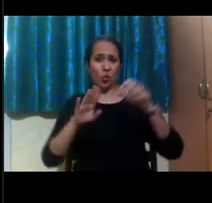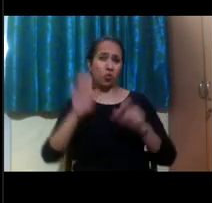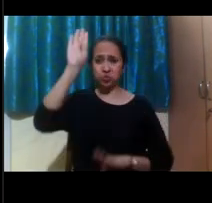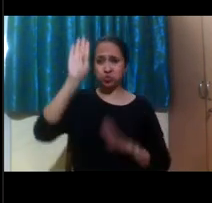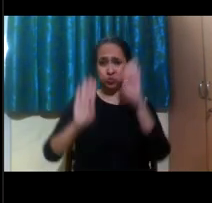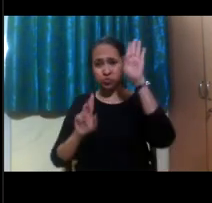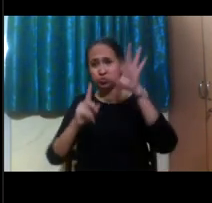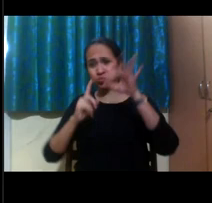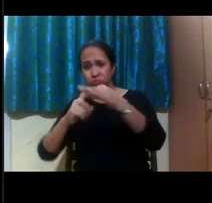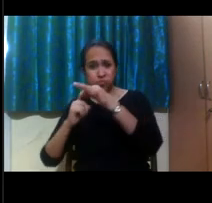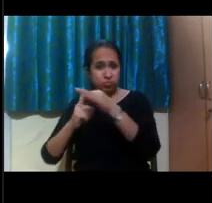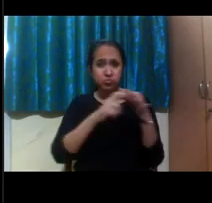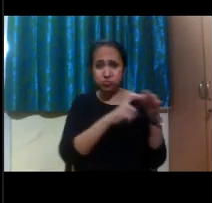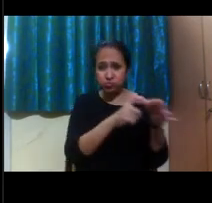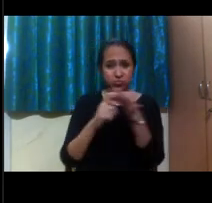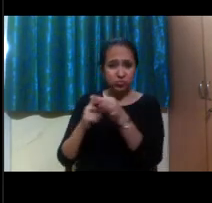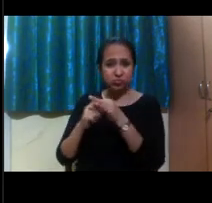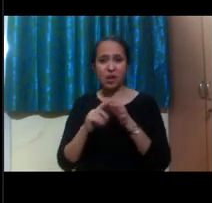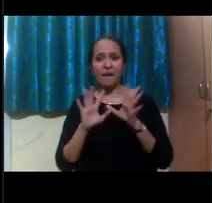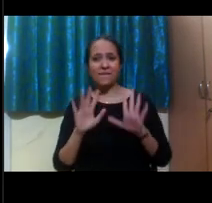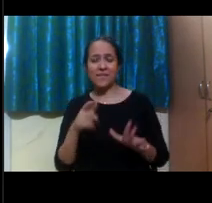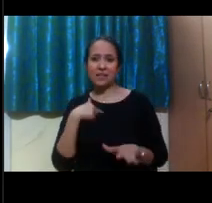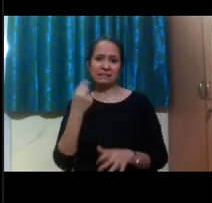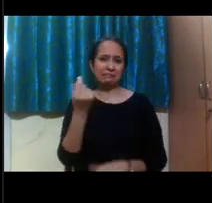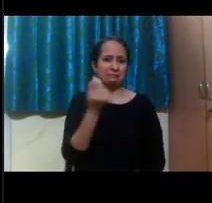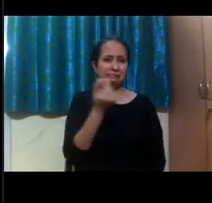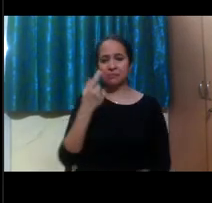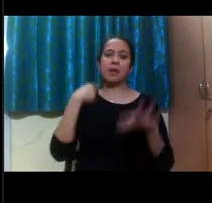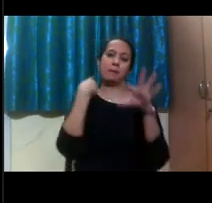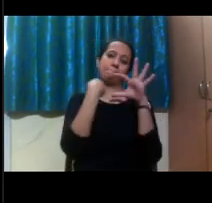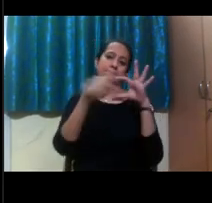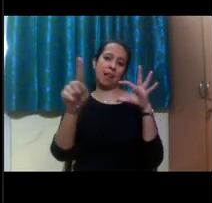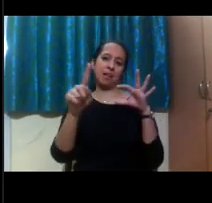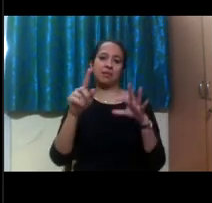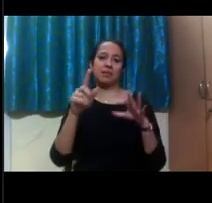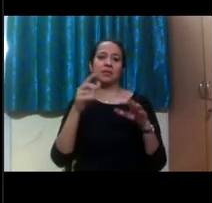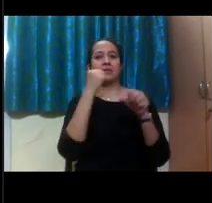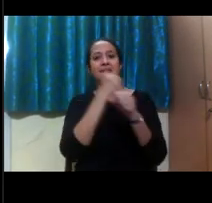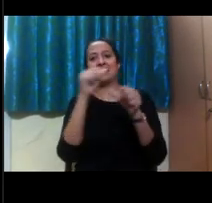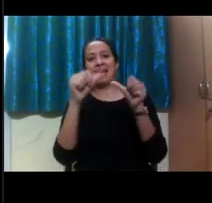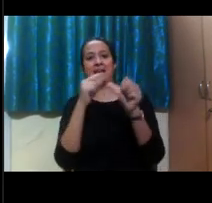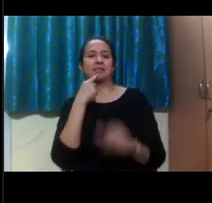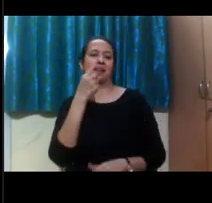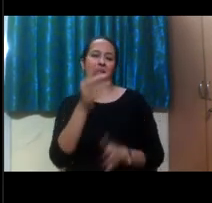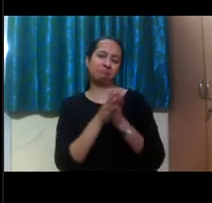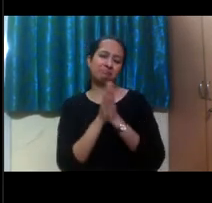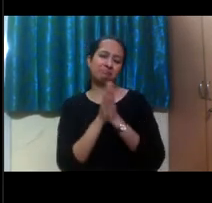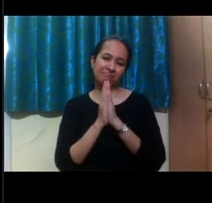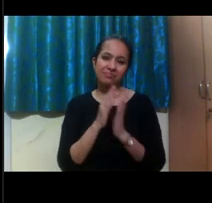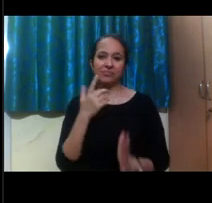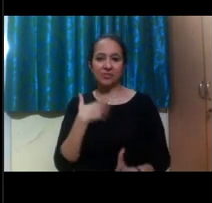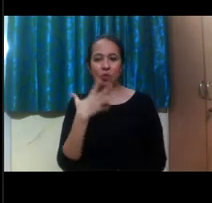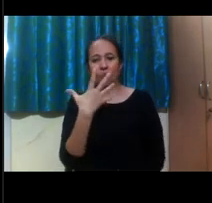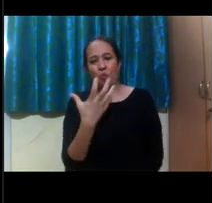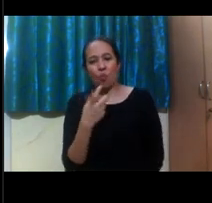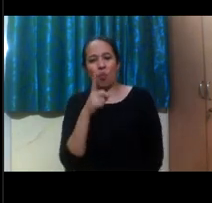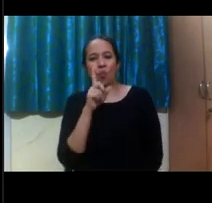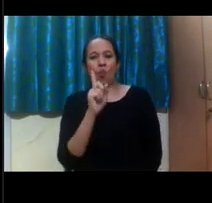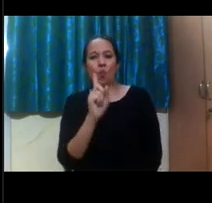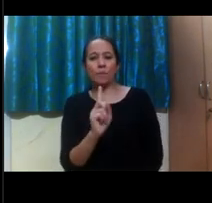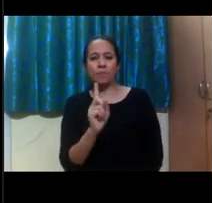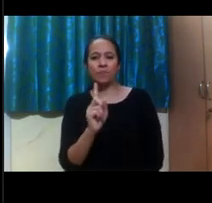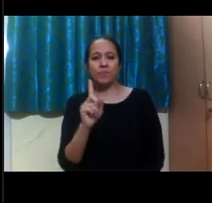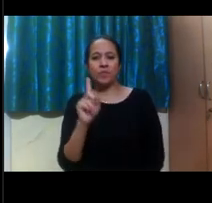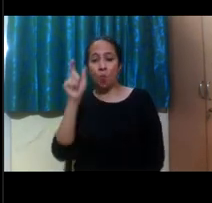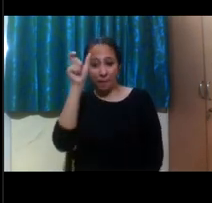and stuff. So I sent an email to the TAs requesting that they could like, you know, maybe ask